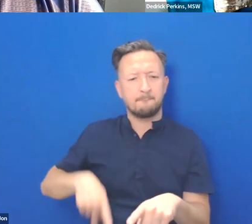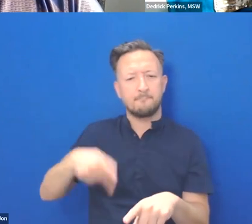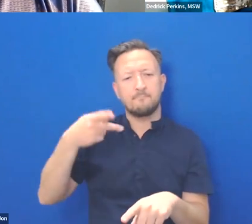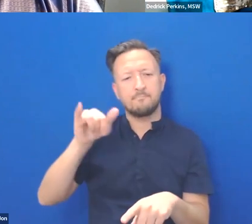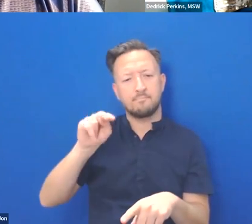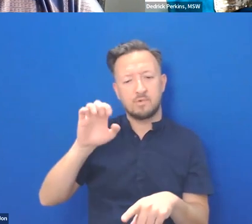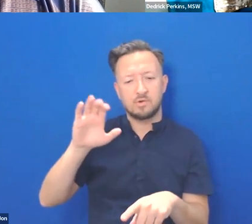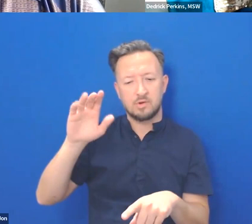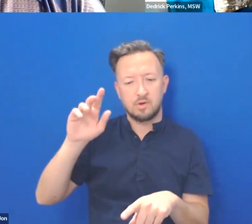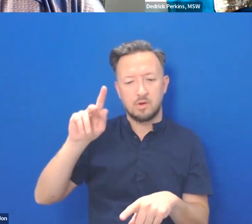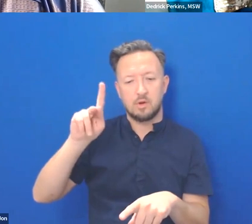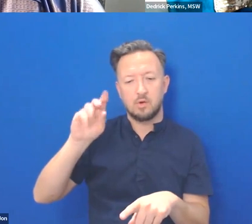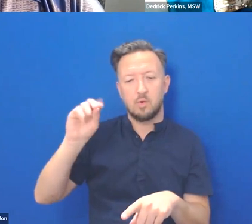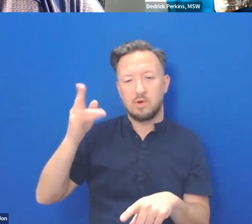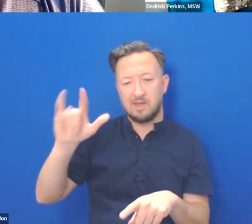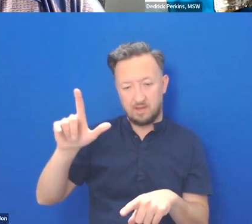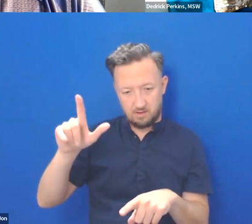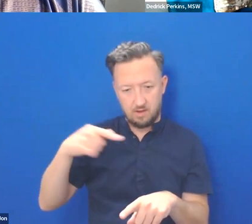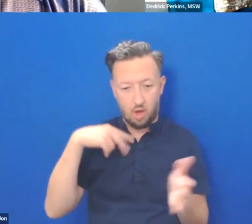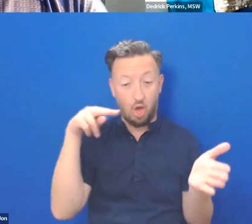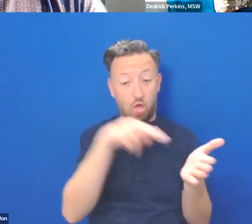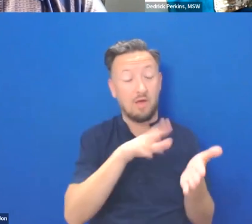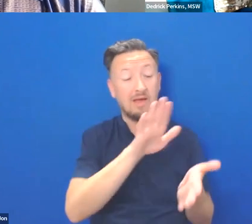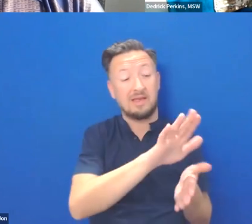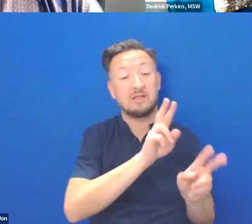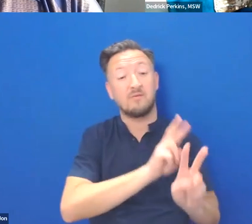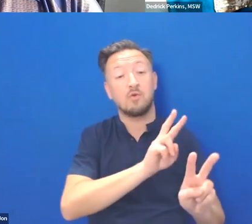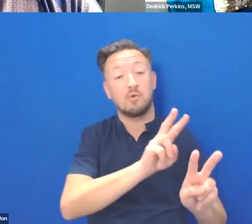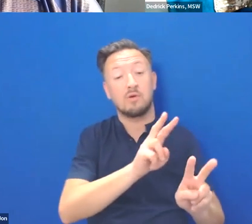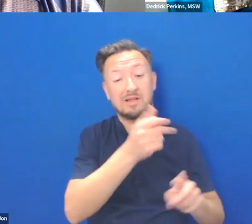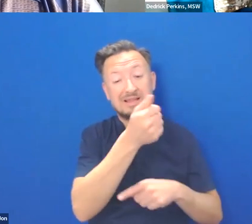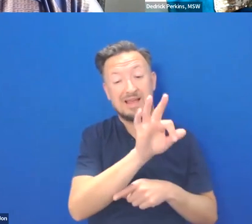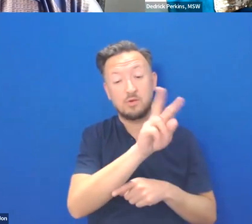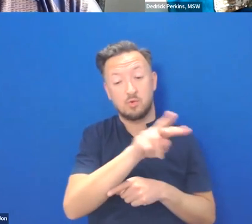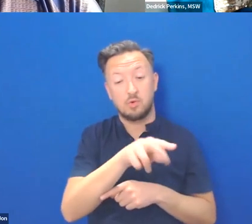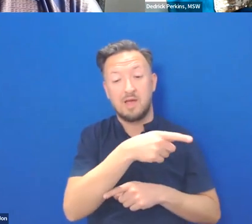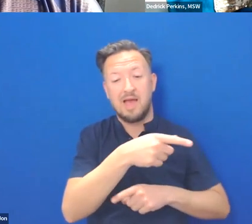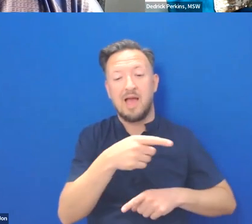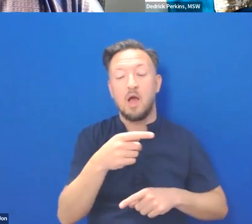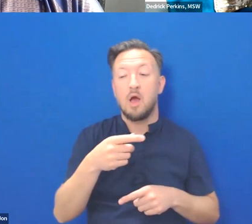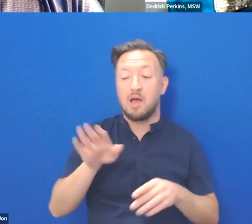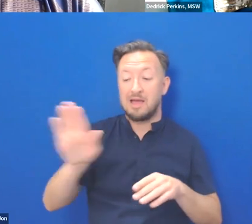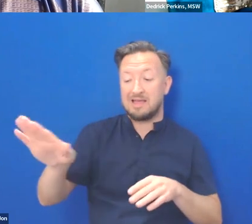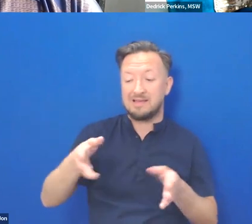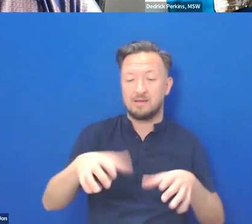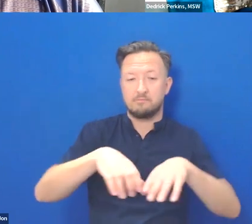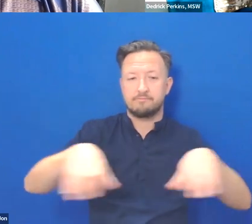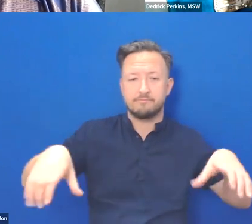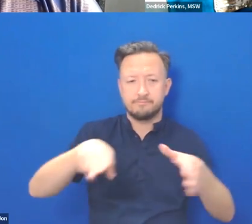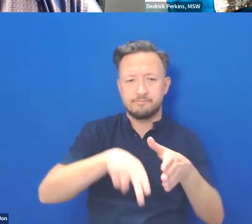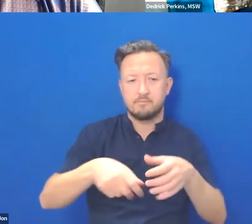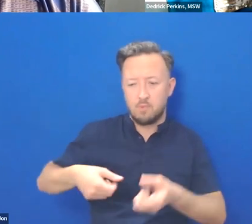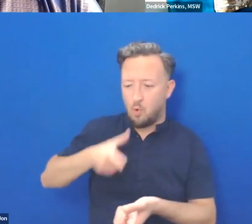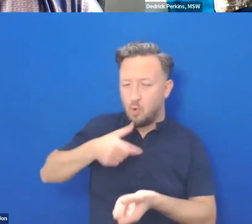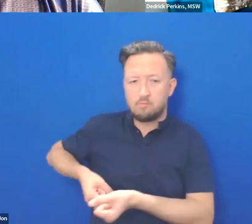newspaper for his state funeral in 1922. They listed the 14 pallbearers of his casket. And they identified the